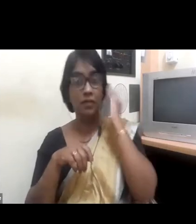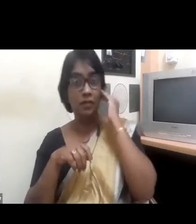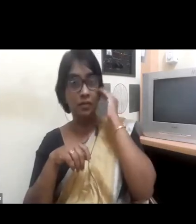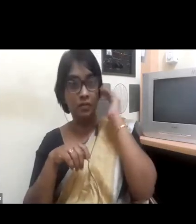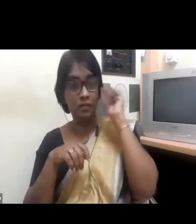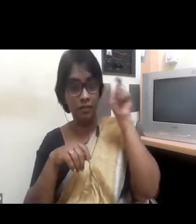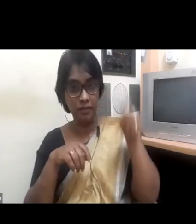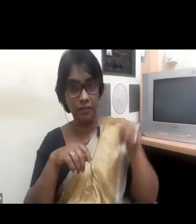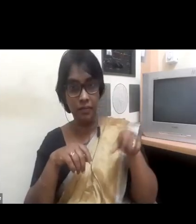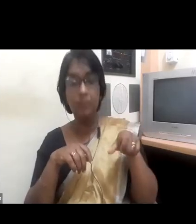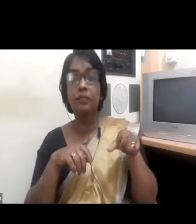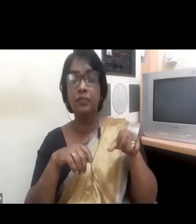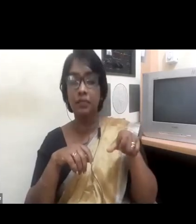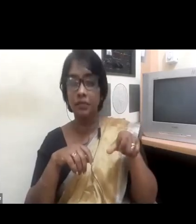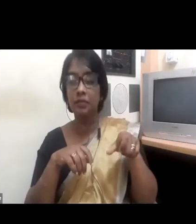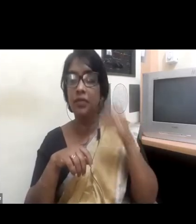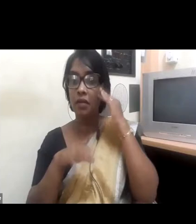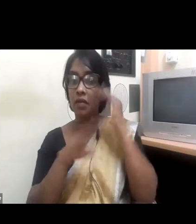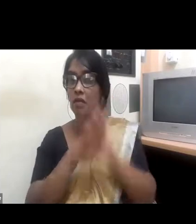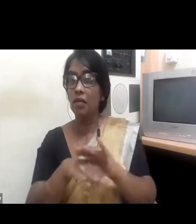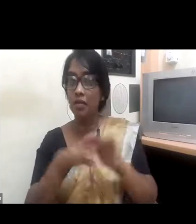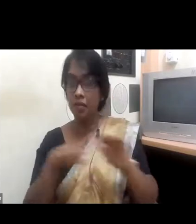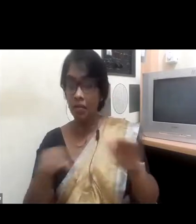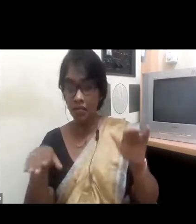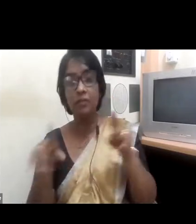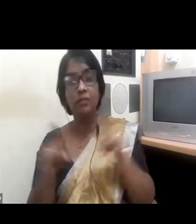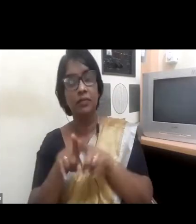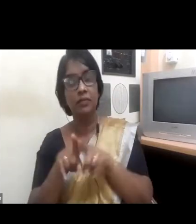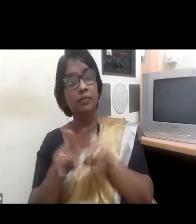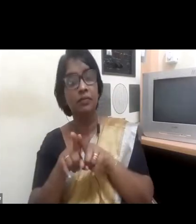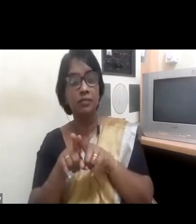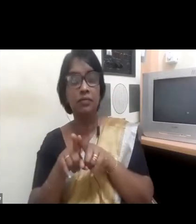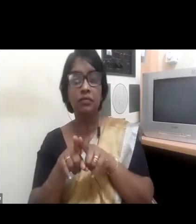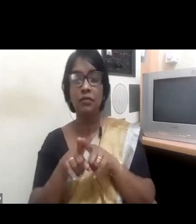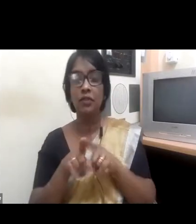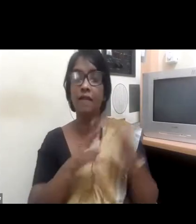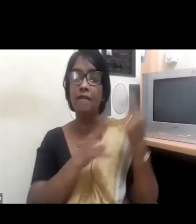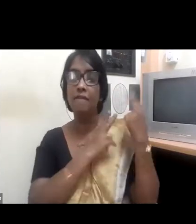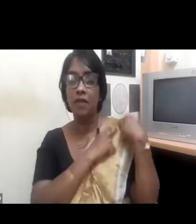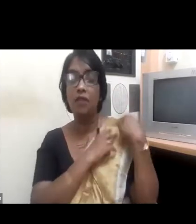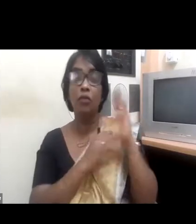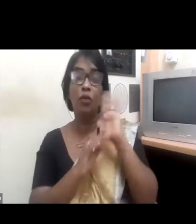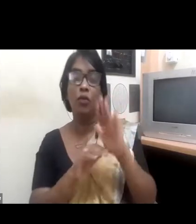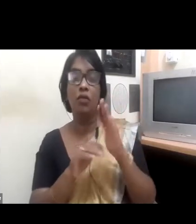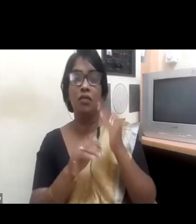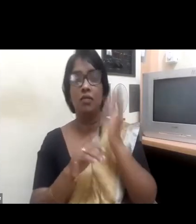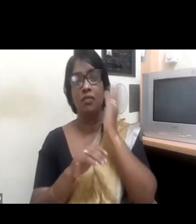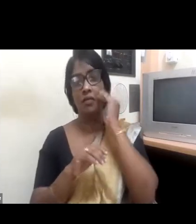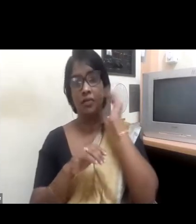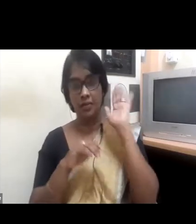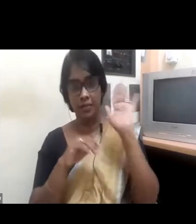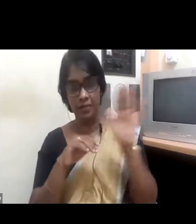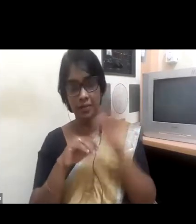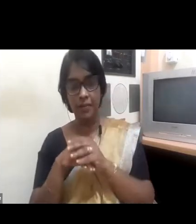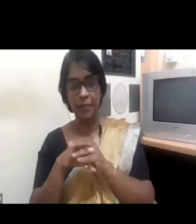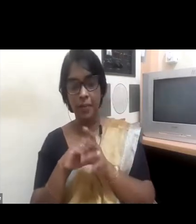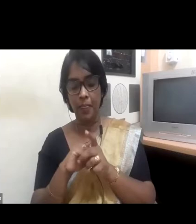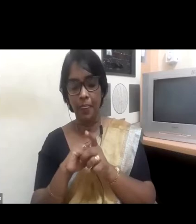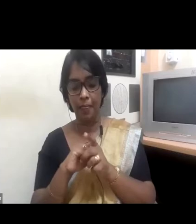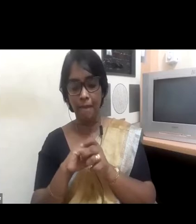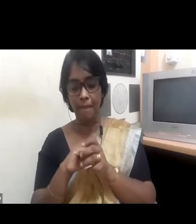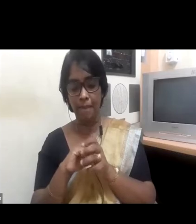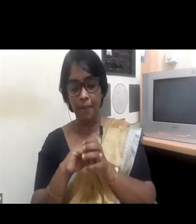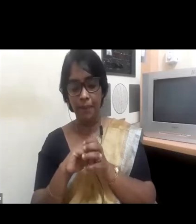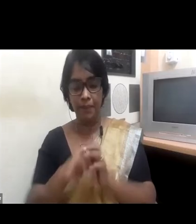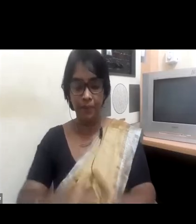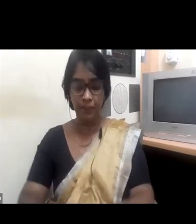it's called sometimes a leaky pipe, where women who would be in the pipeline for career progression are leaving the workforce because it's